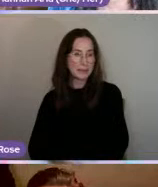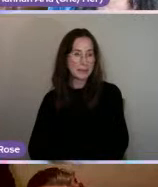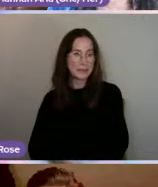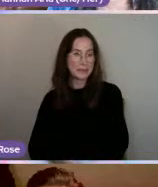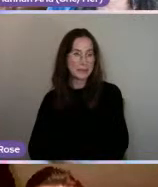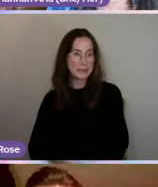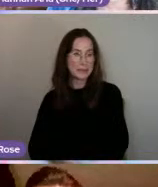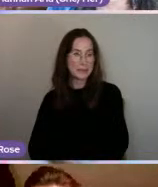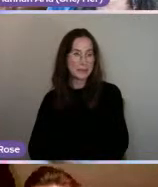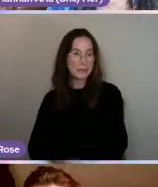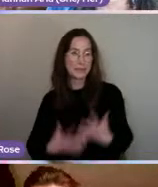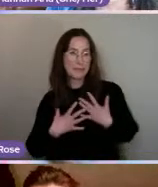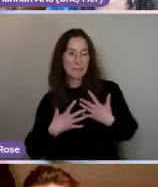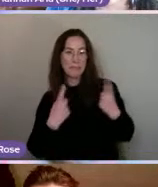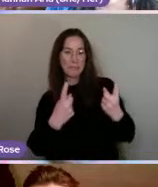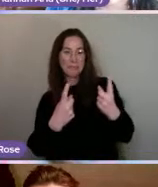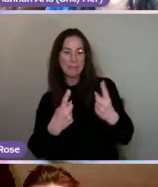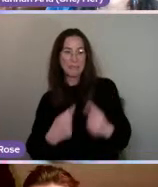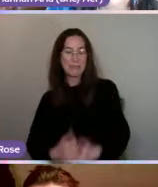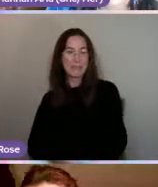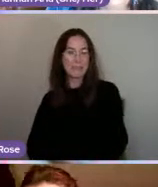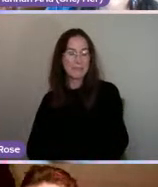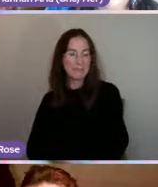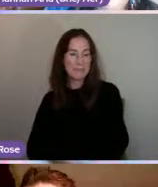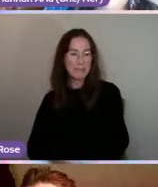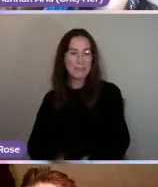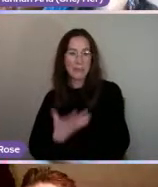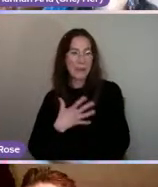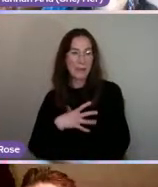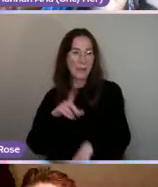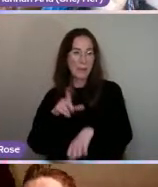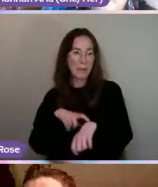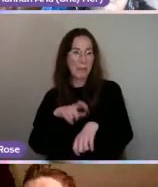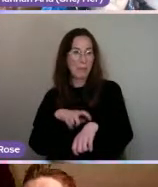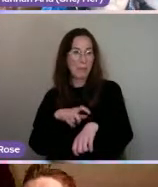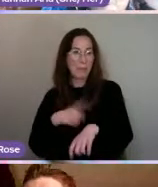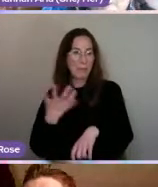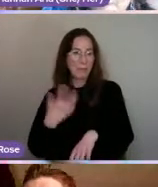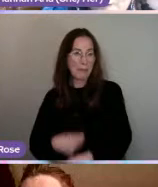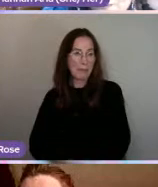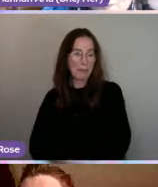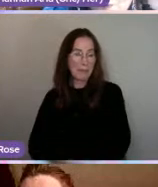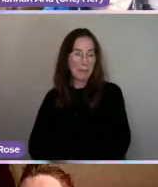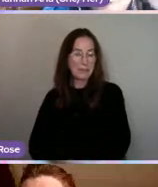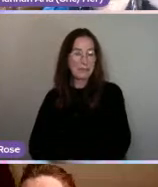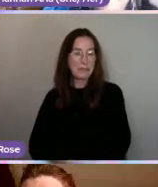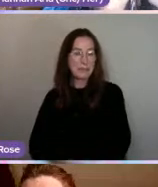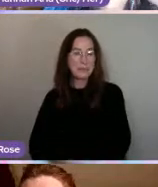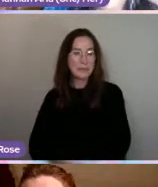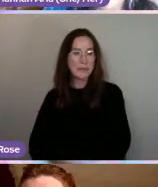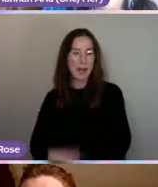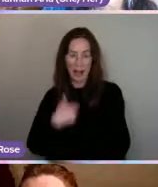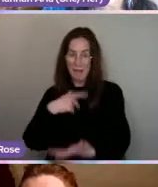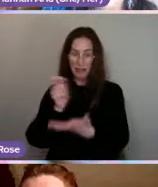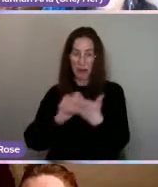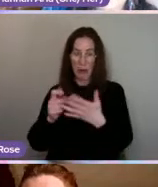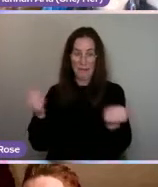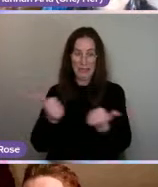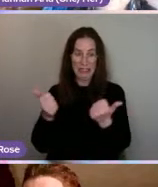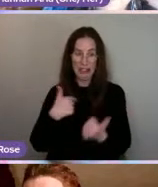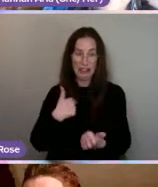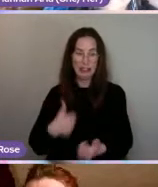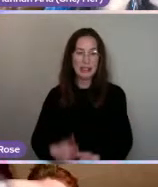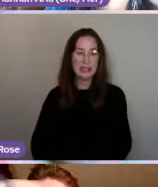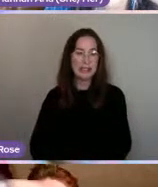It's up to you. What time have you got? Okay. So if you want to, can you, yeah, if you want to